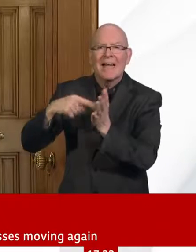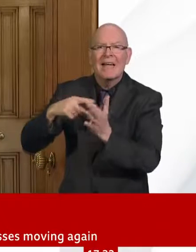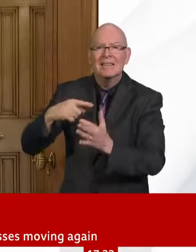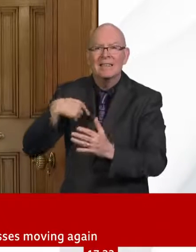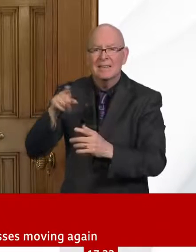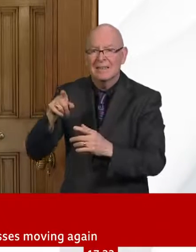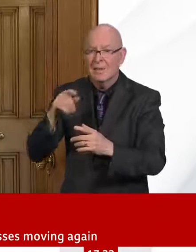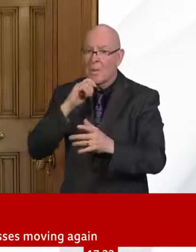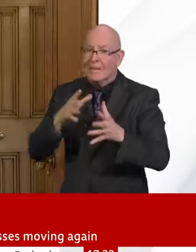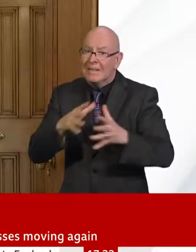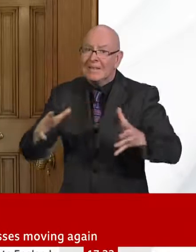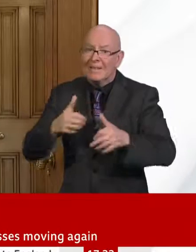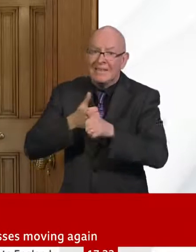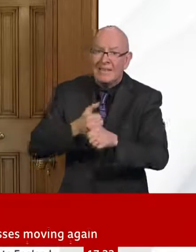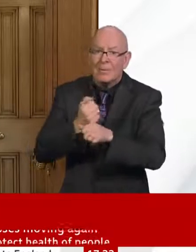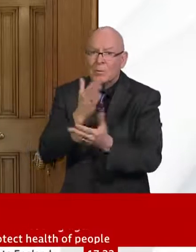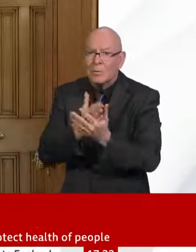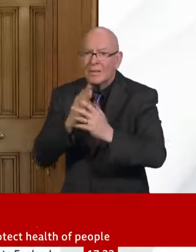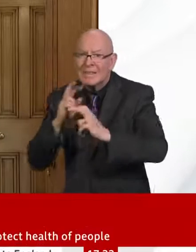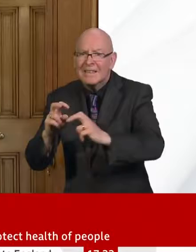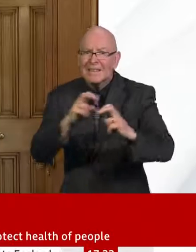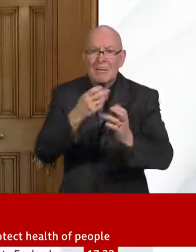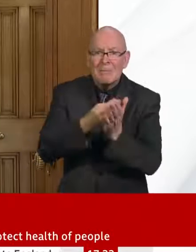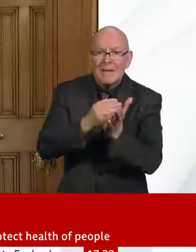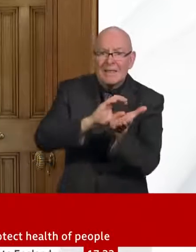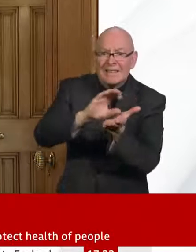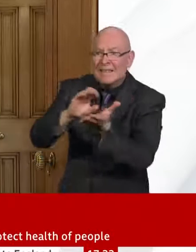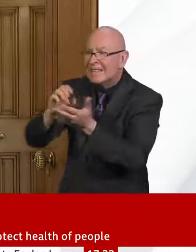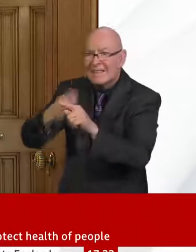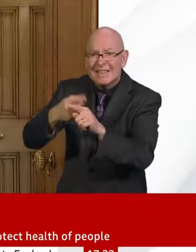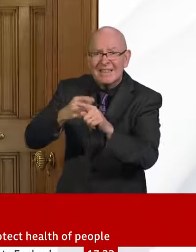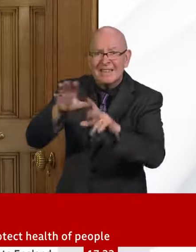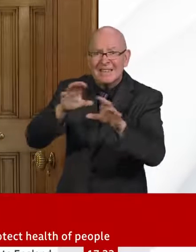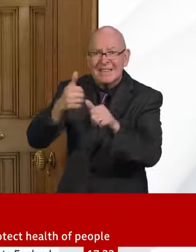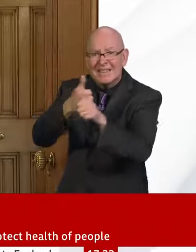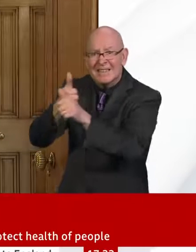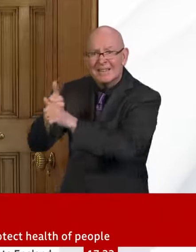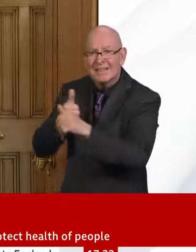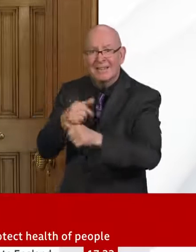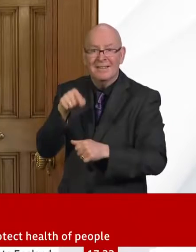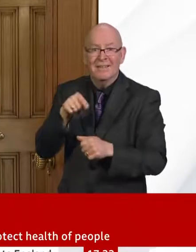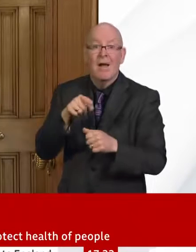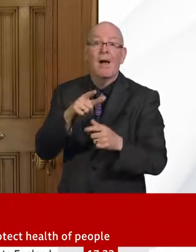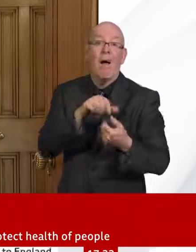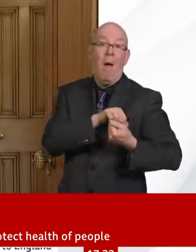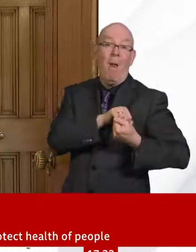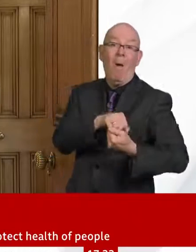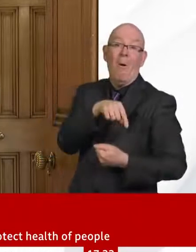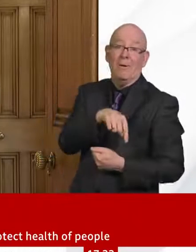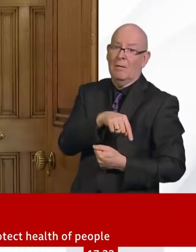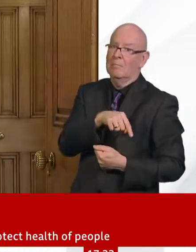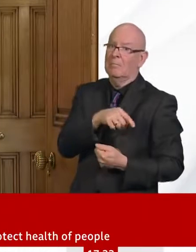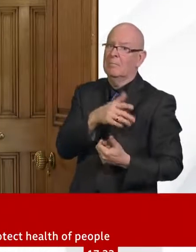week. The amount of, in terms of millions of pounds that have gone out the door is up, I think, five times. The changes that we made, I think, are making a difference.